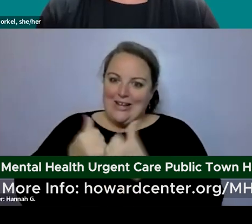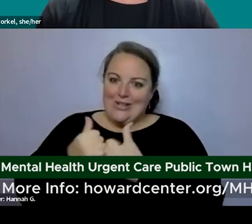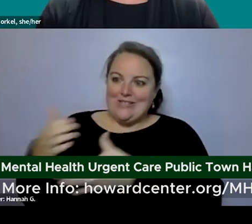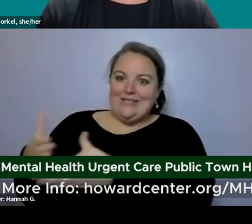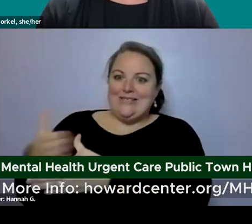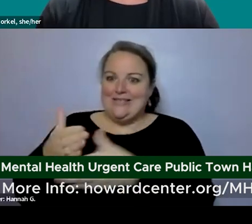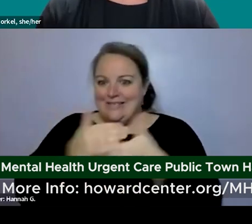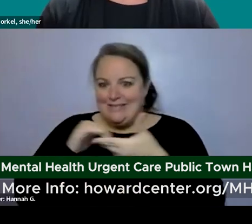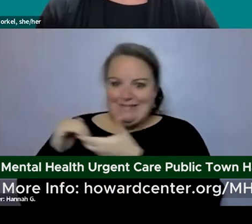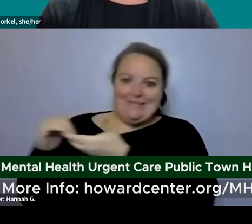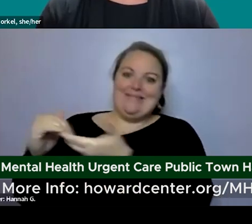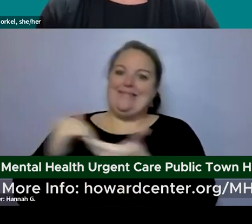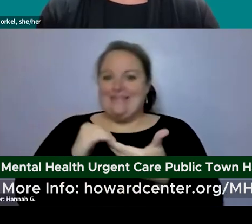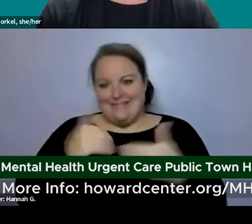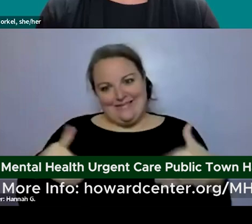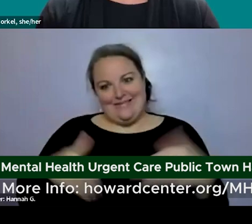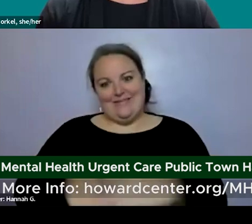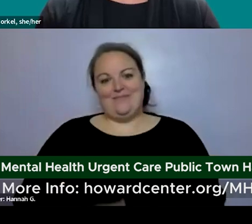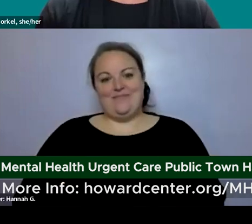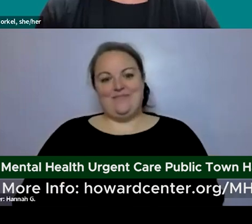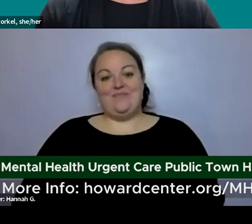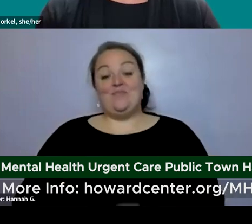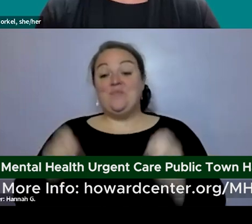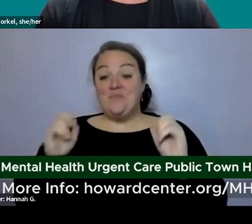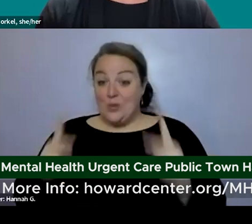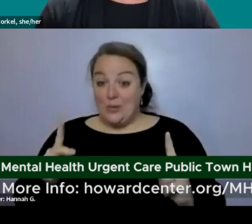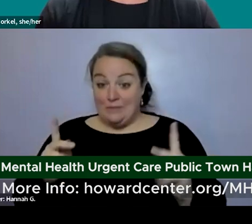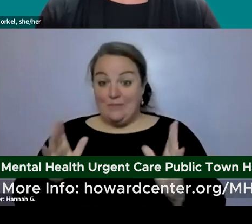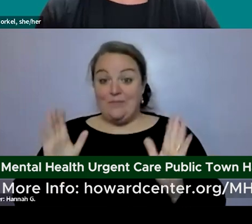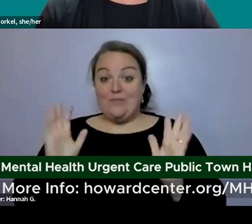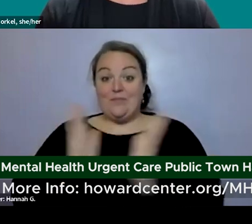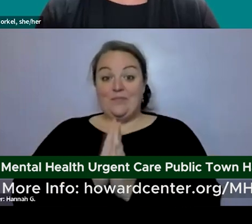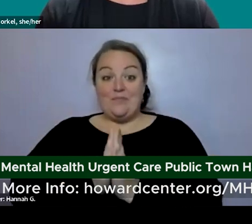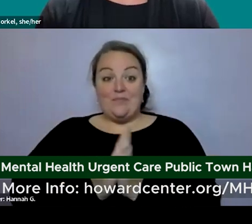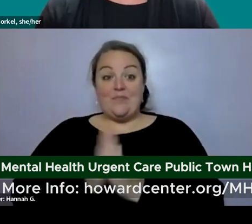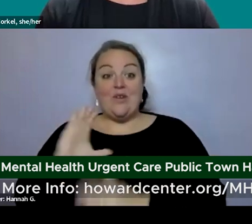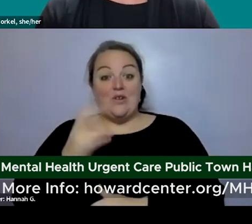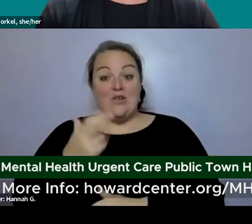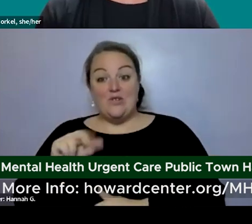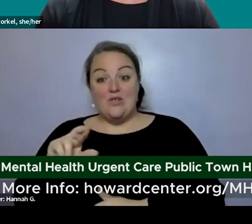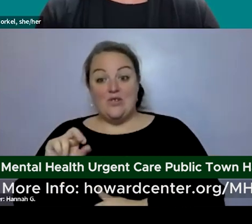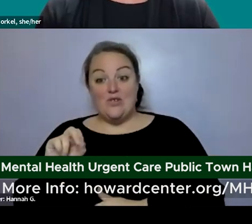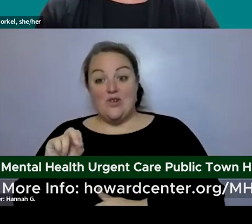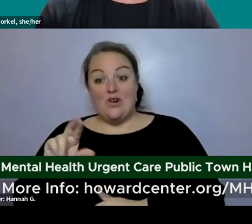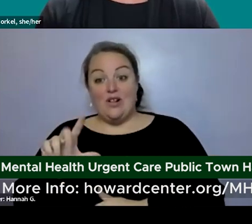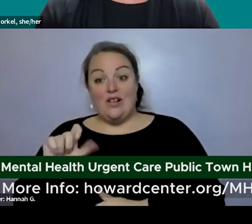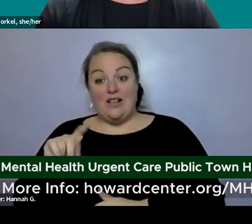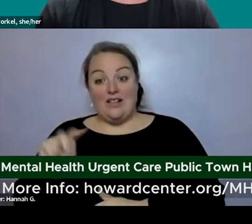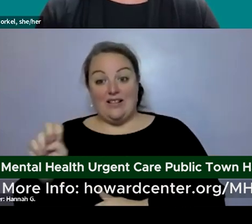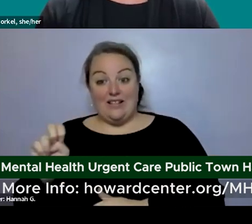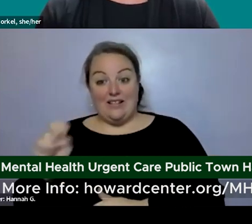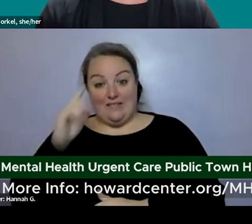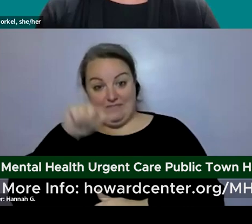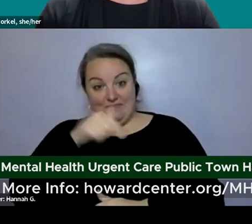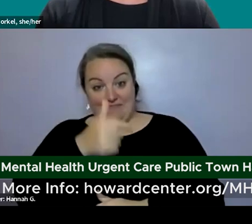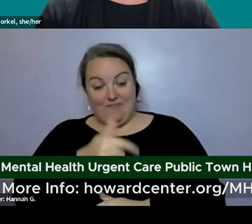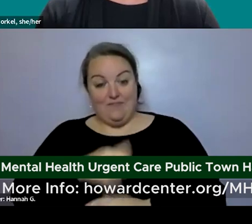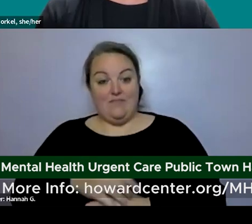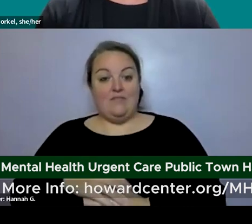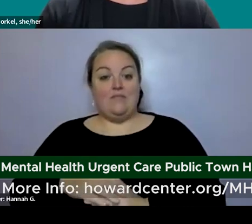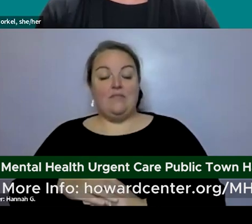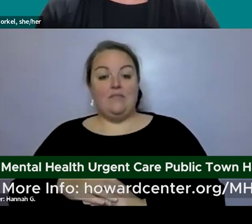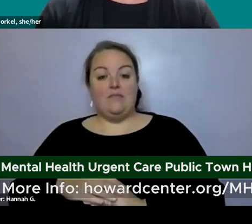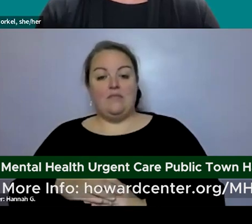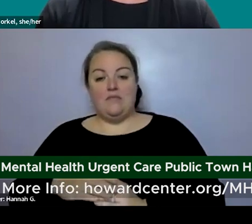uh collaboration um okay so charlotte i think this question is for you um is assist still available